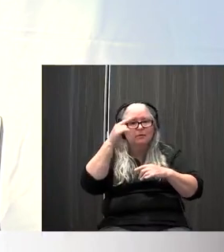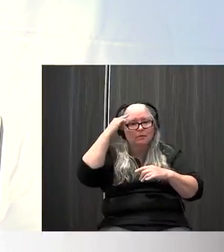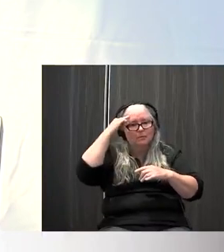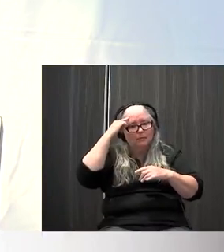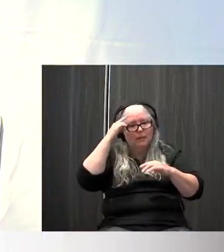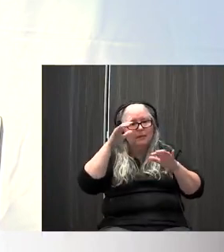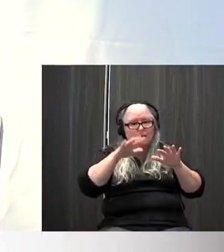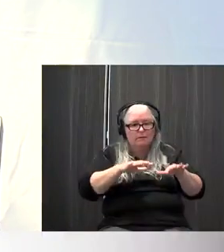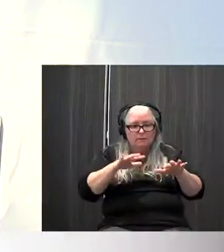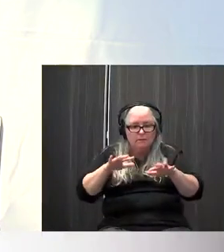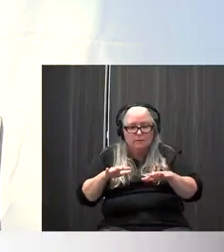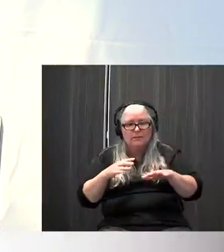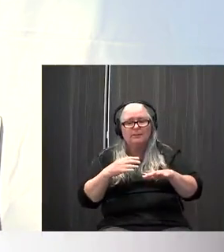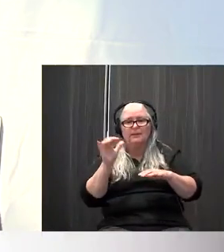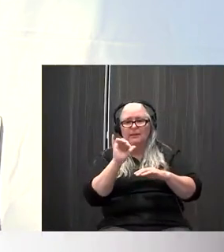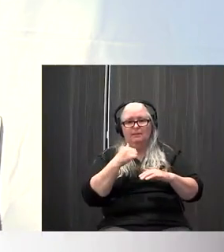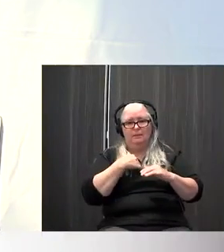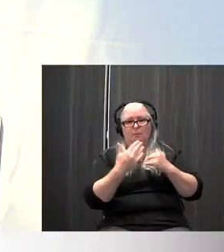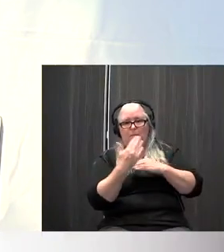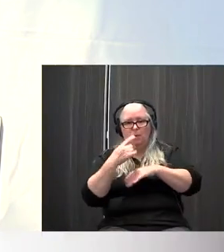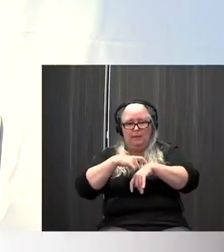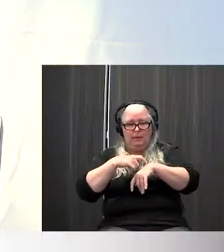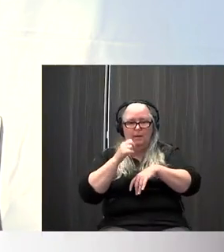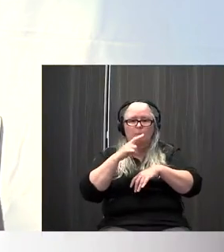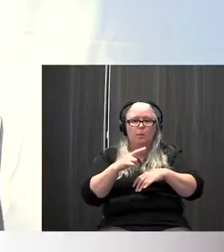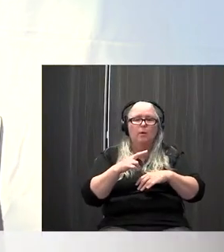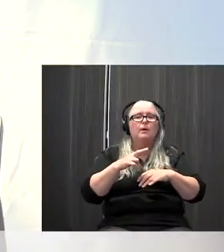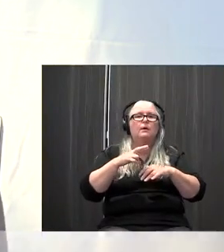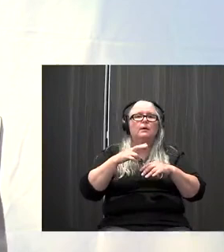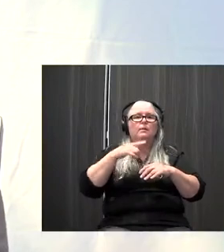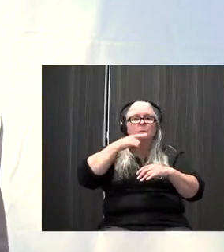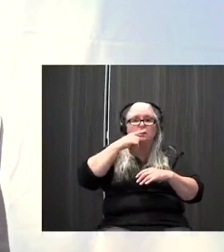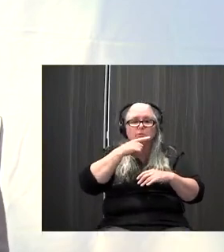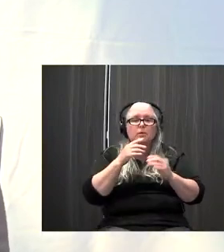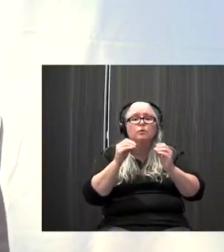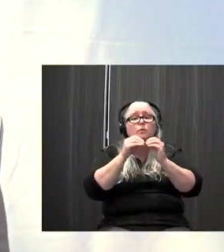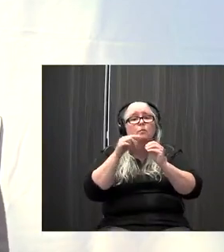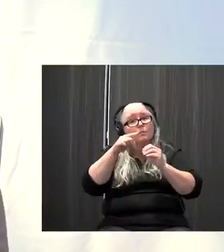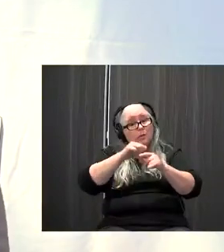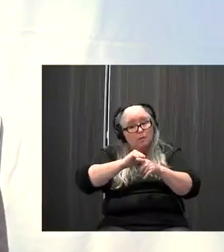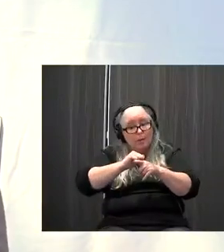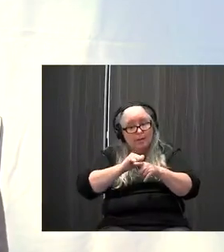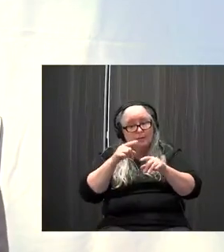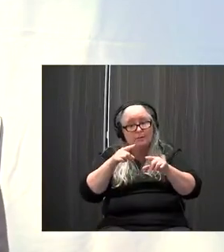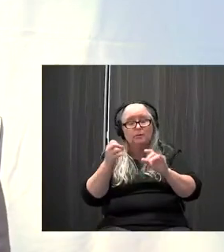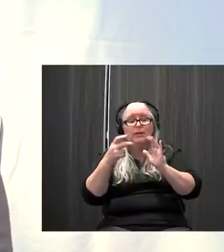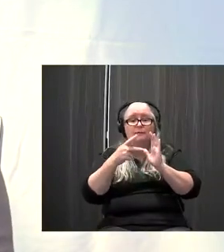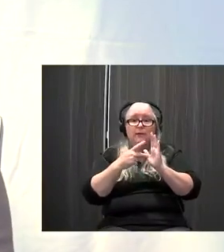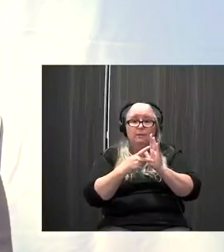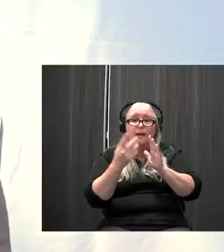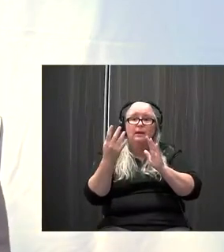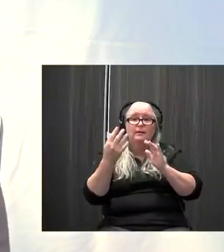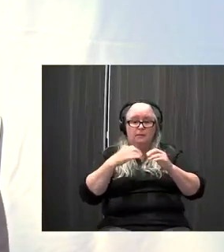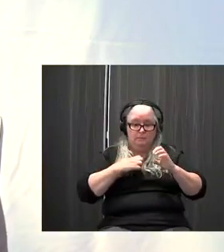like I do in the morning, or maybe you're going to practice it with your teeth brushing. The more you practice it, practice being able to come to baseline, practice noticing,